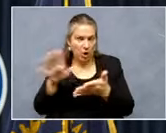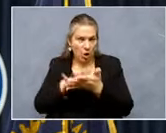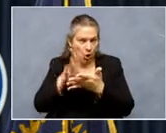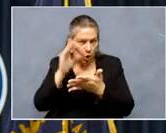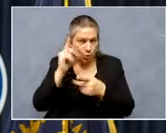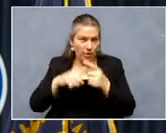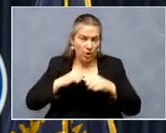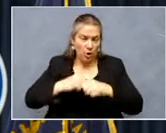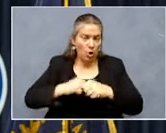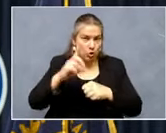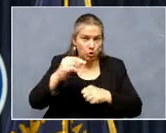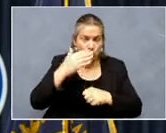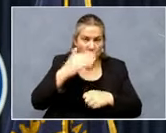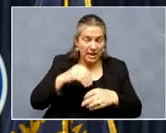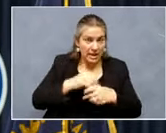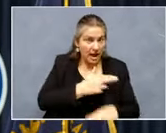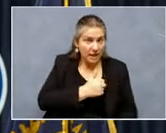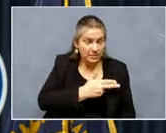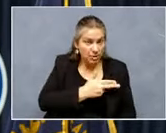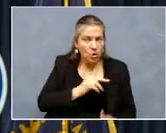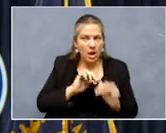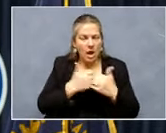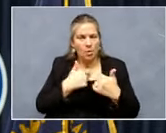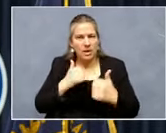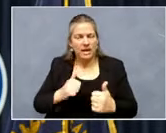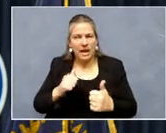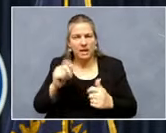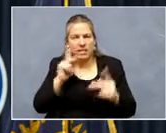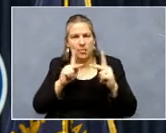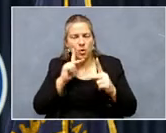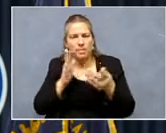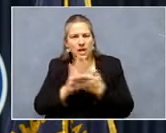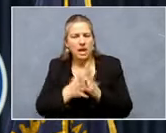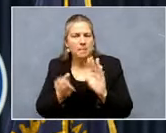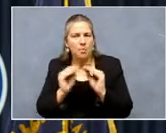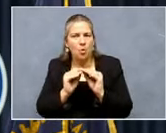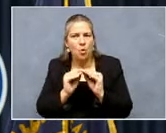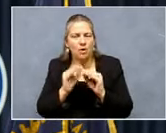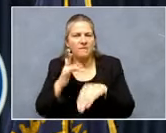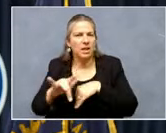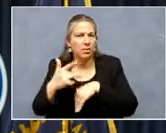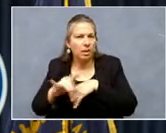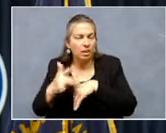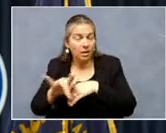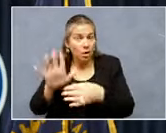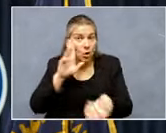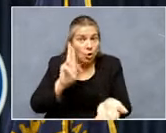well at hospitals, how we can free people up. The nursing students